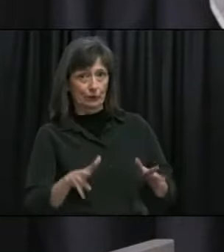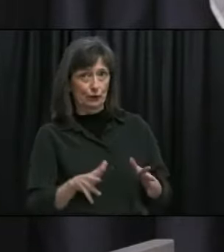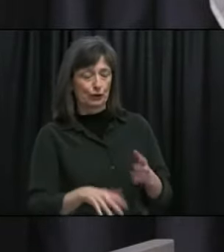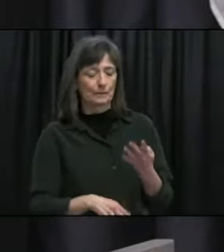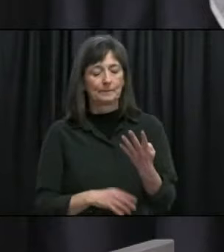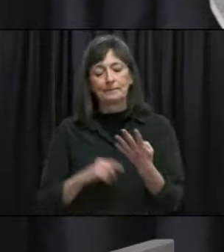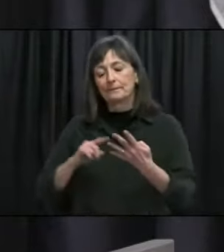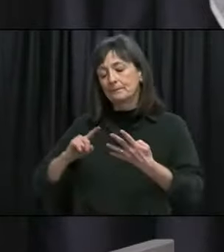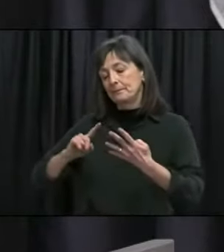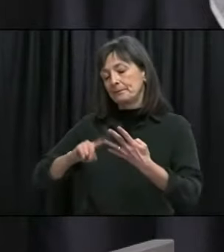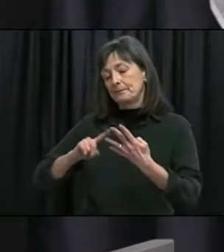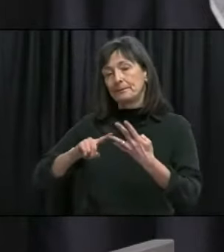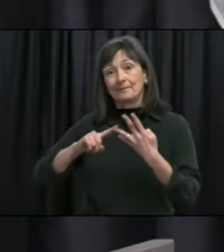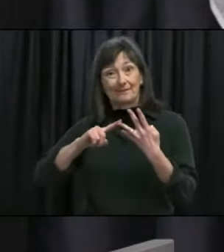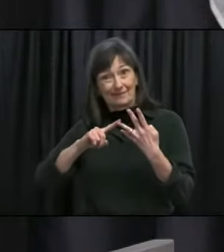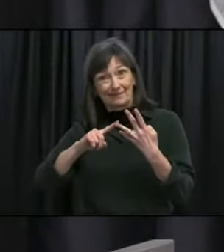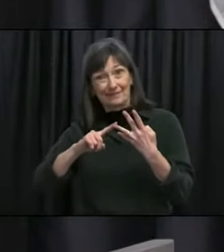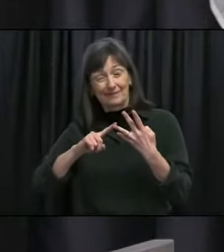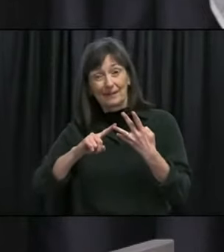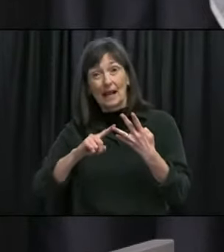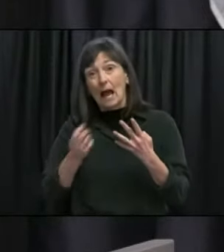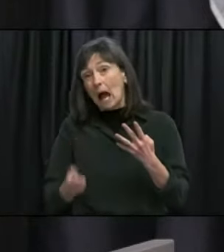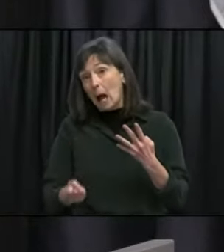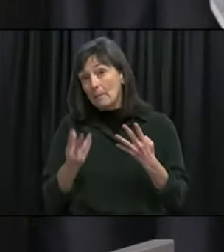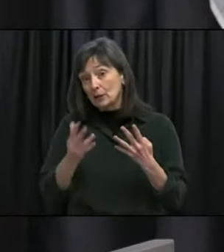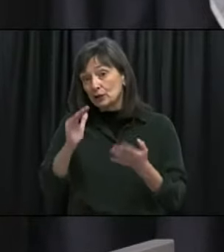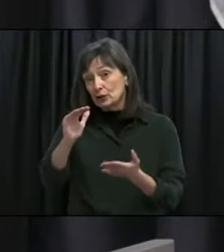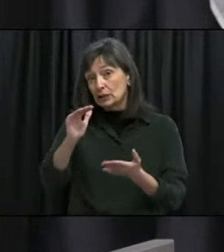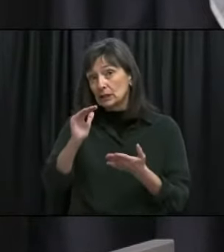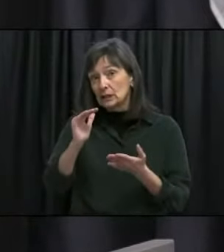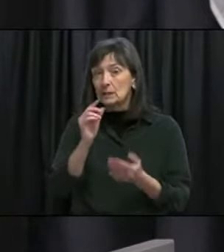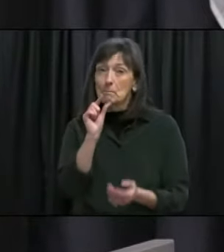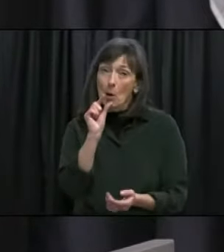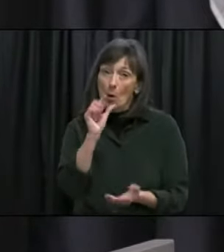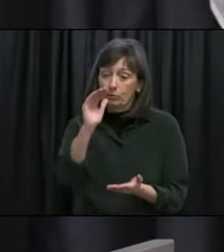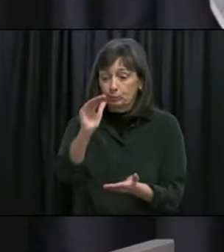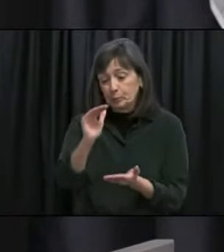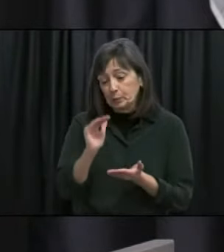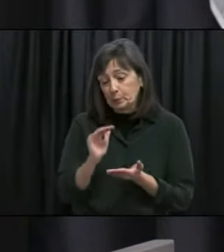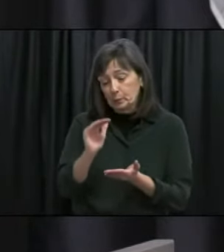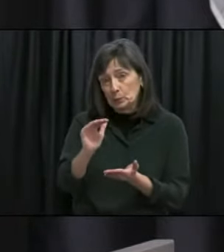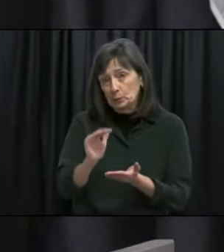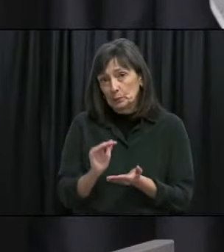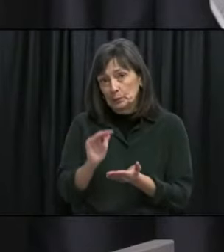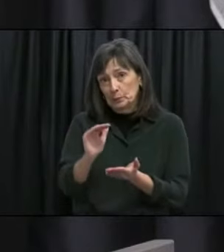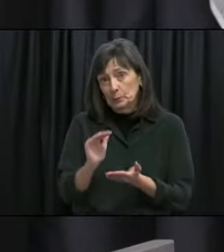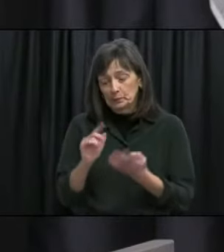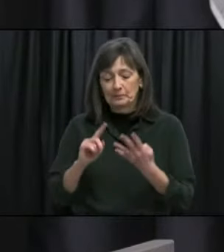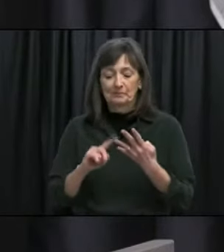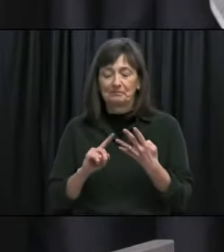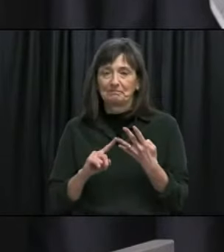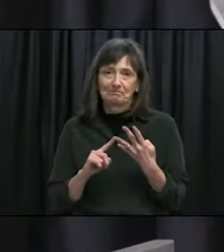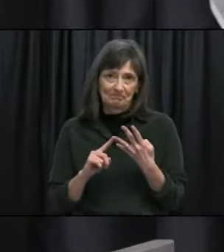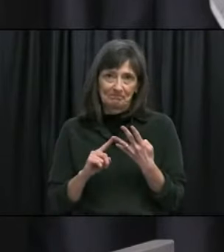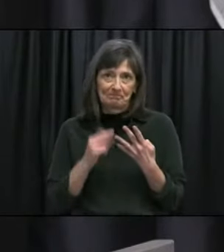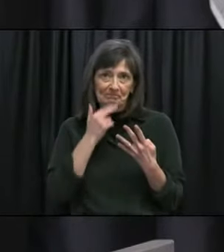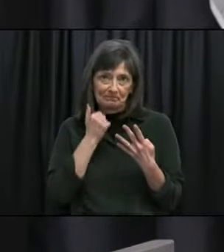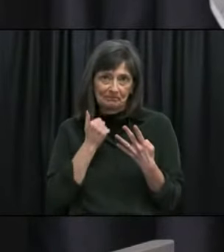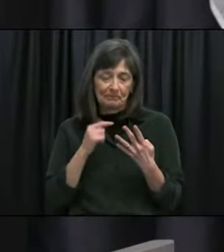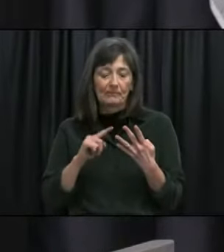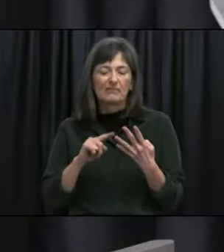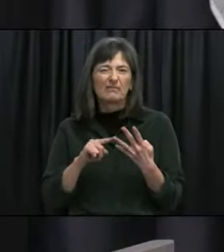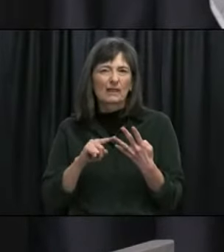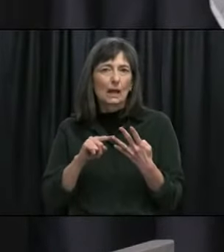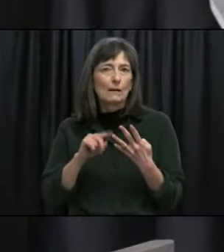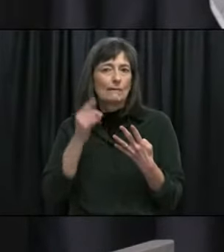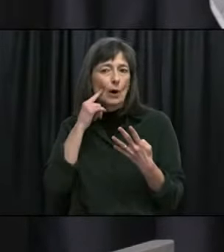of AstraZeneca proportionately that we're getting is quite small and so we will be focusing that more